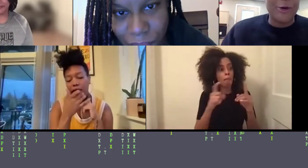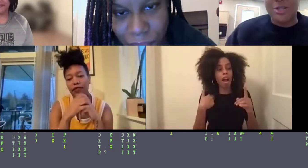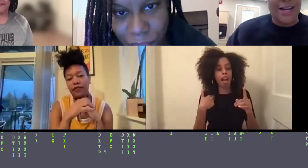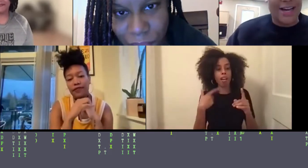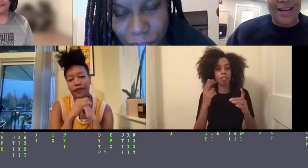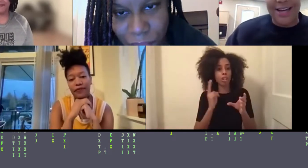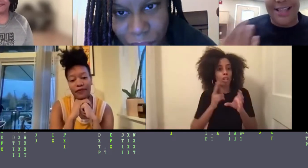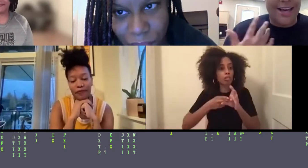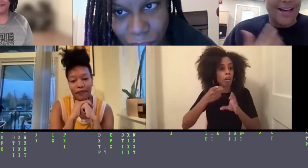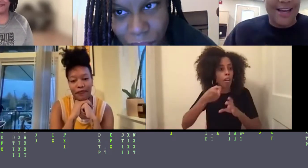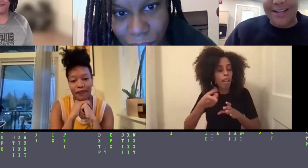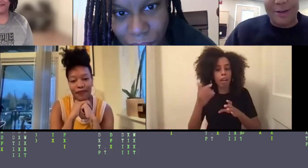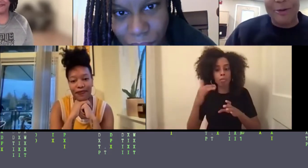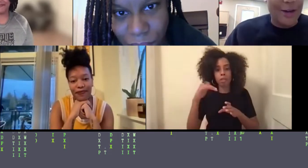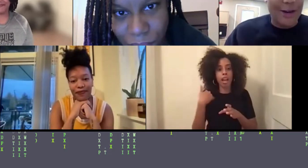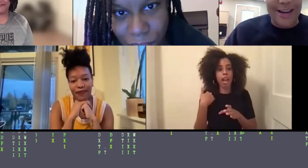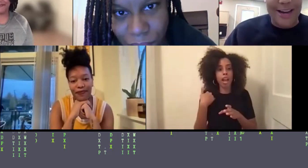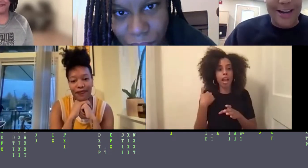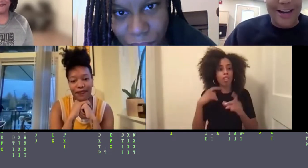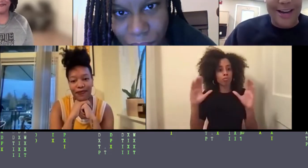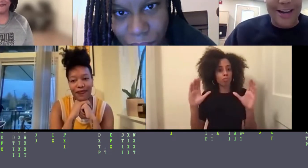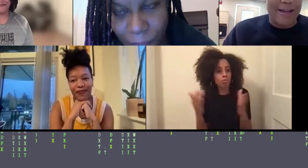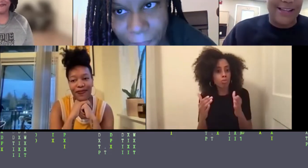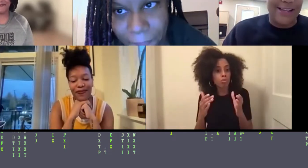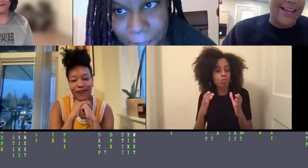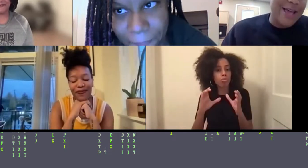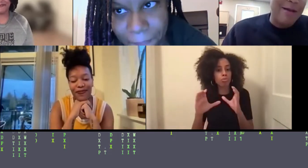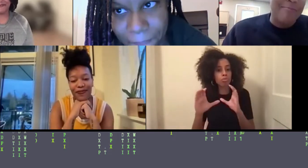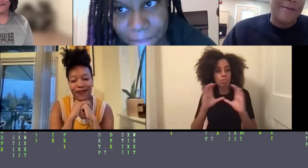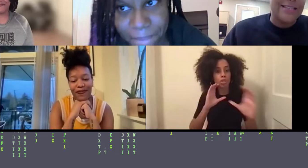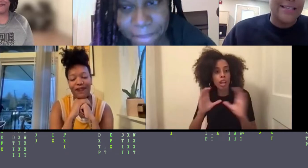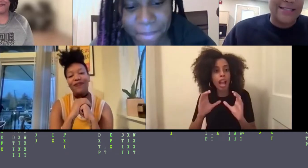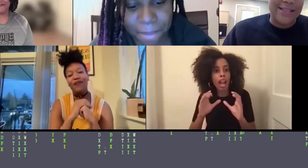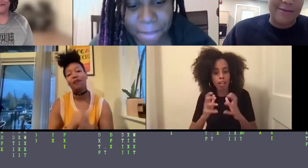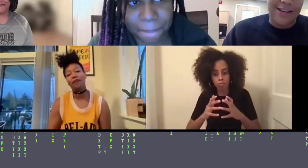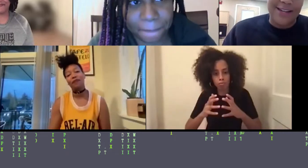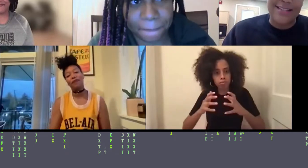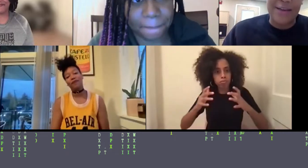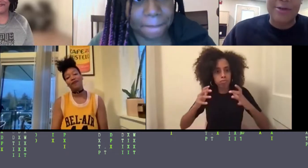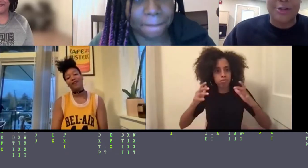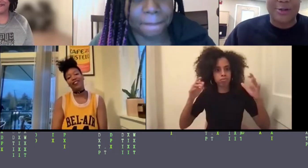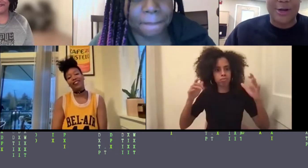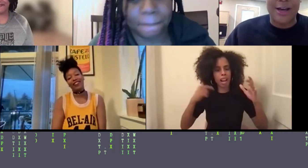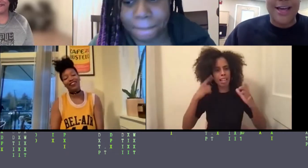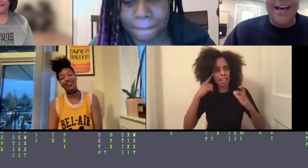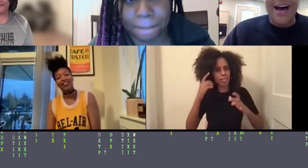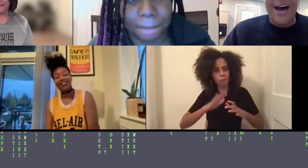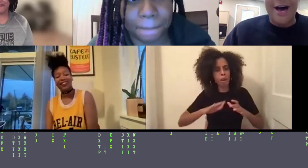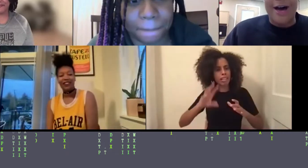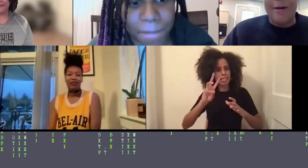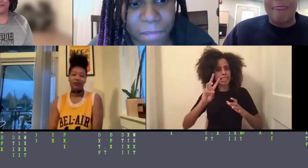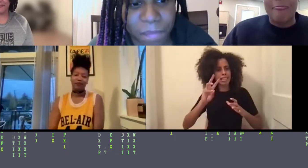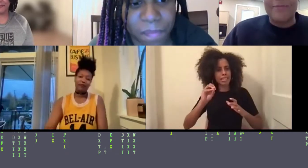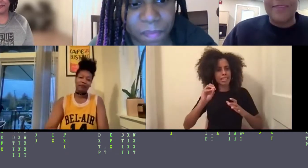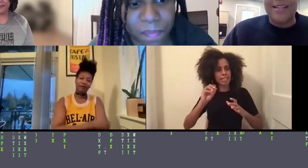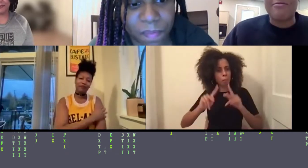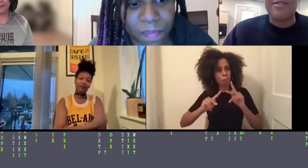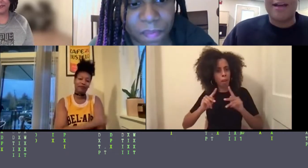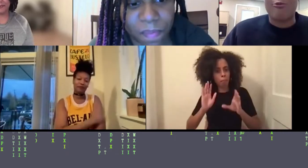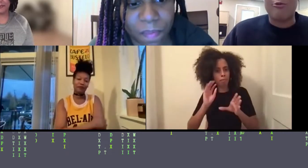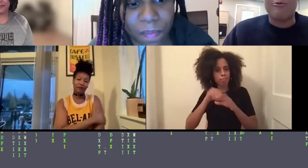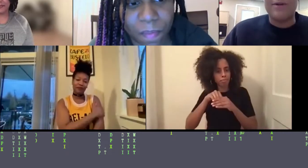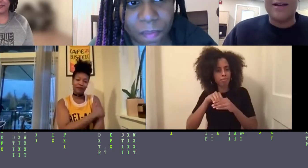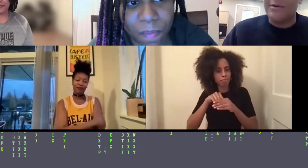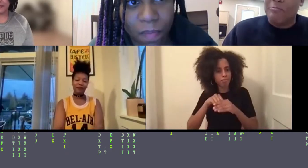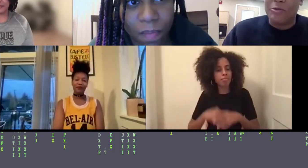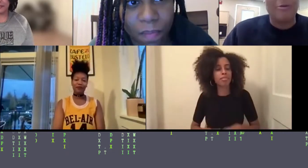a group chat that grew. And I think it ended up being, like, maybe 60 of us. And that was just something that